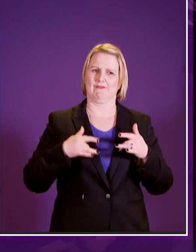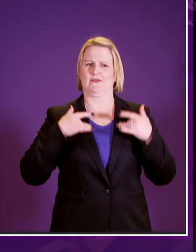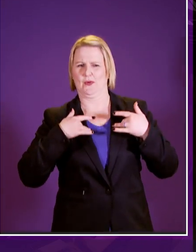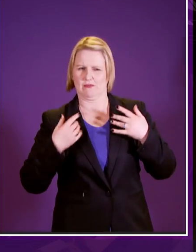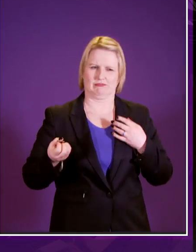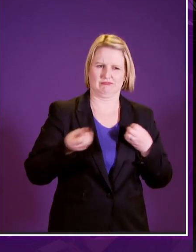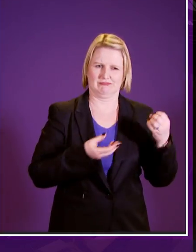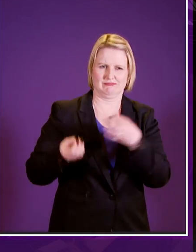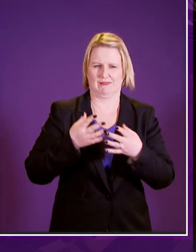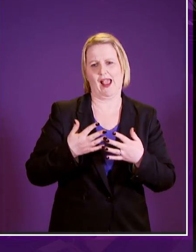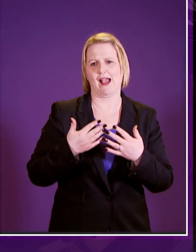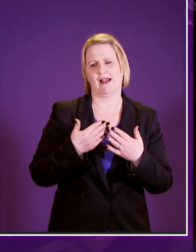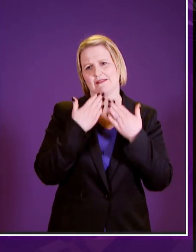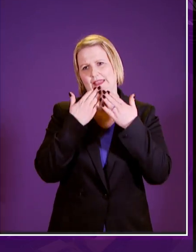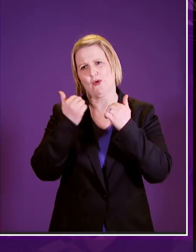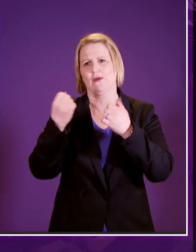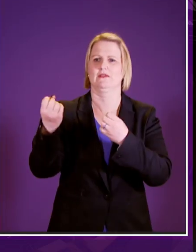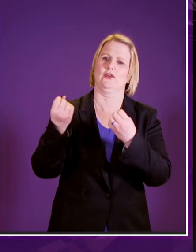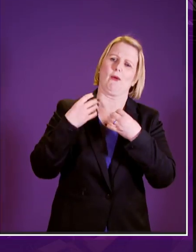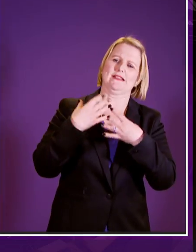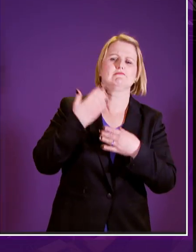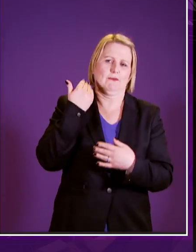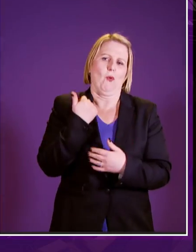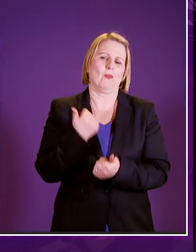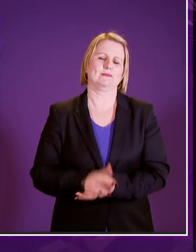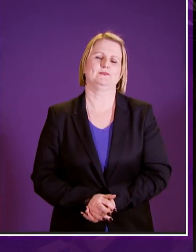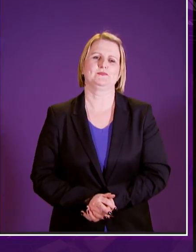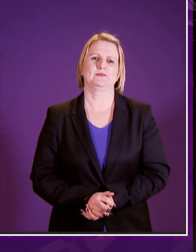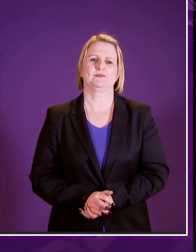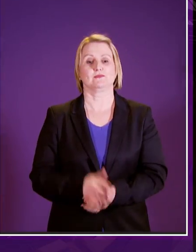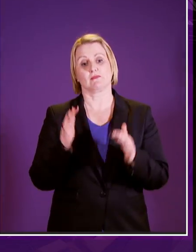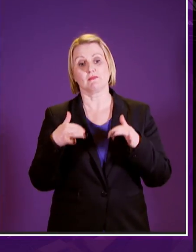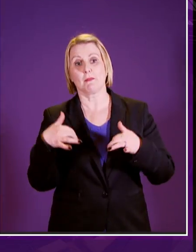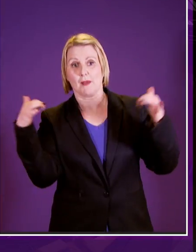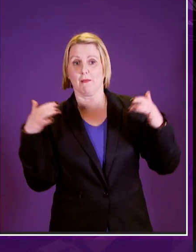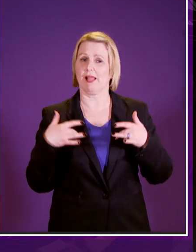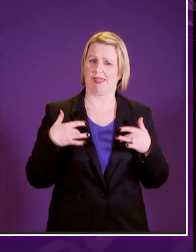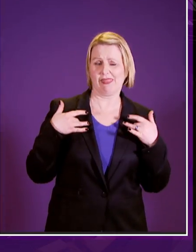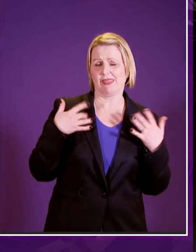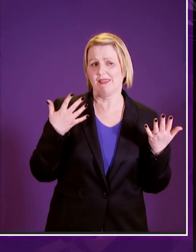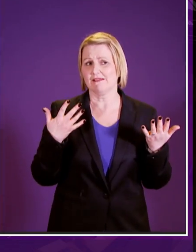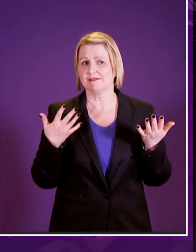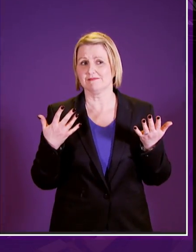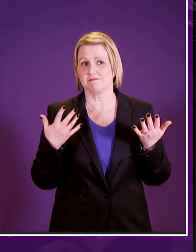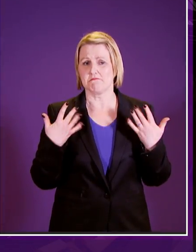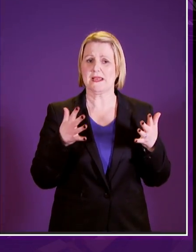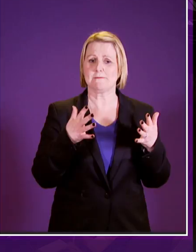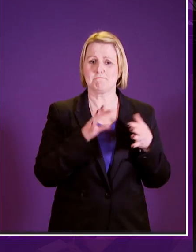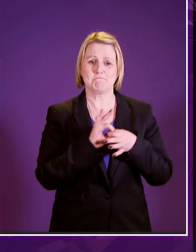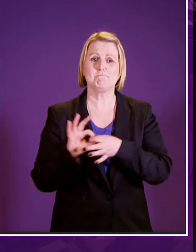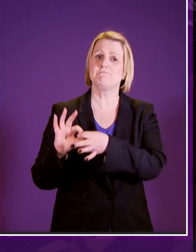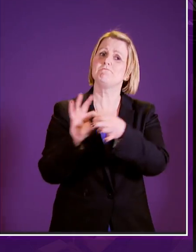legislation and indeed for her generous comments uh earlier on this evening the parliament i think presiding officer has worked well